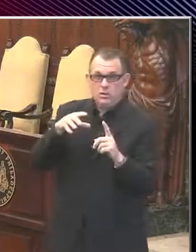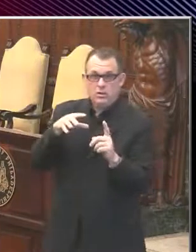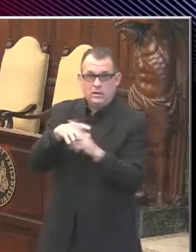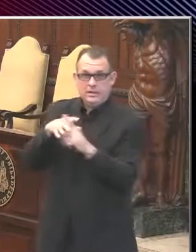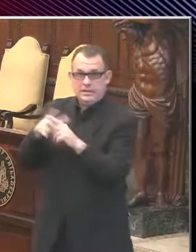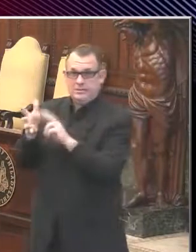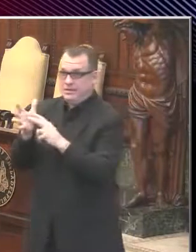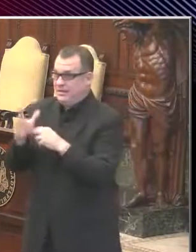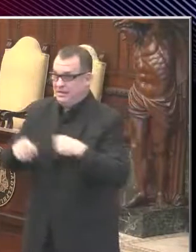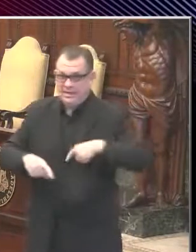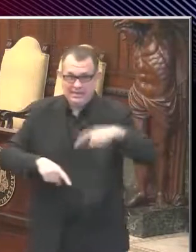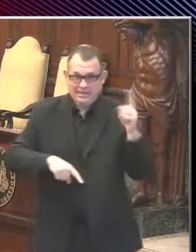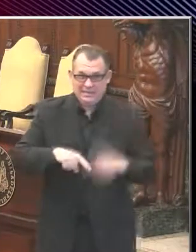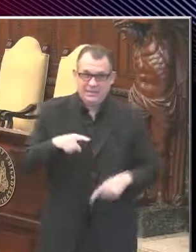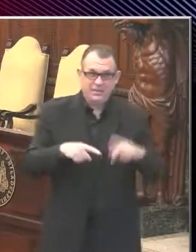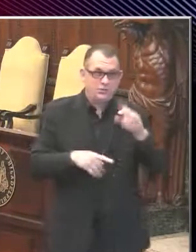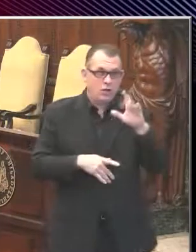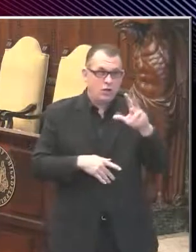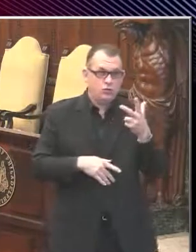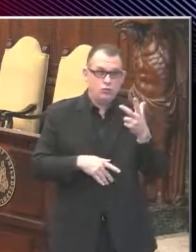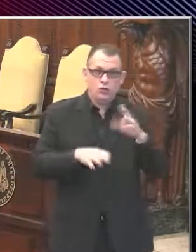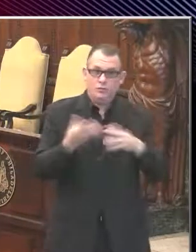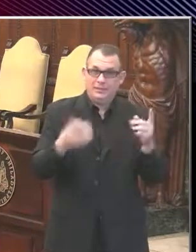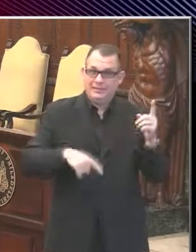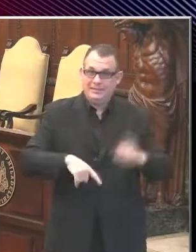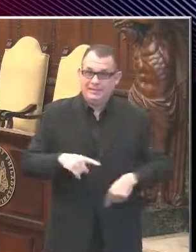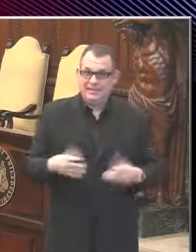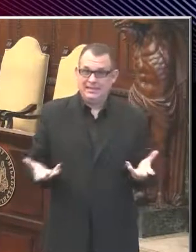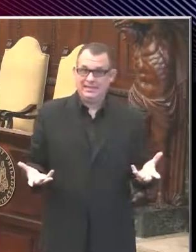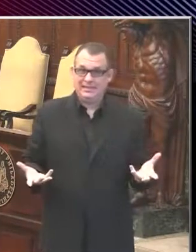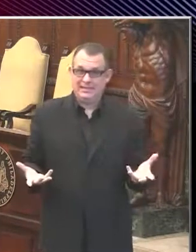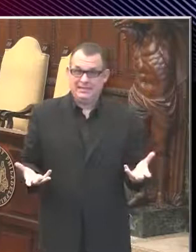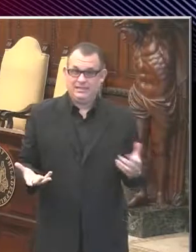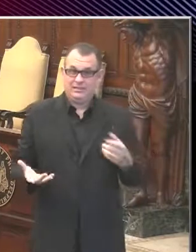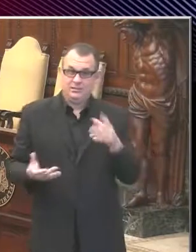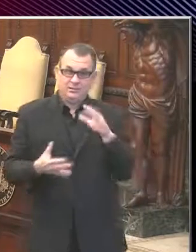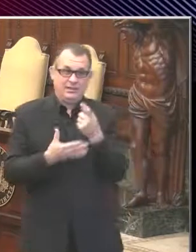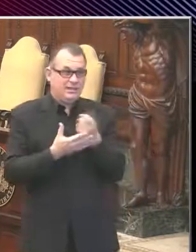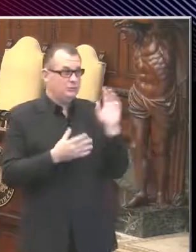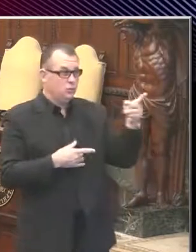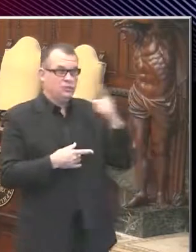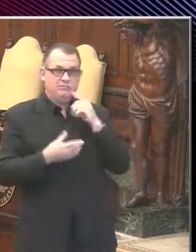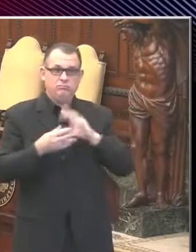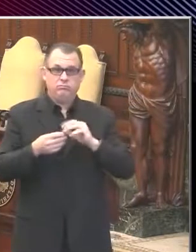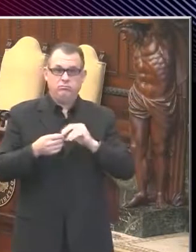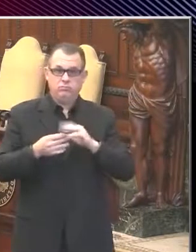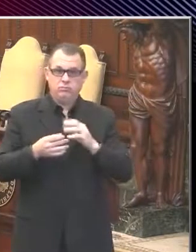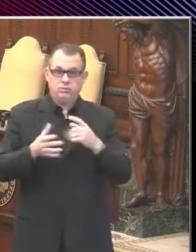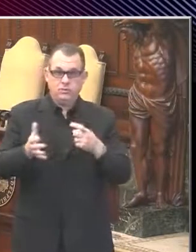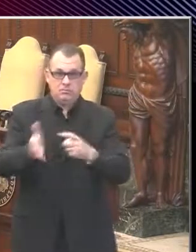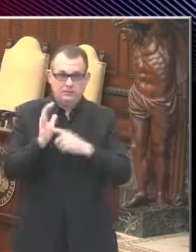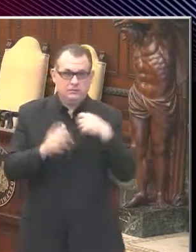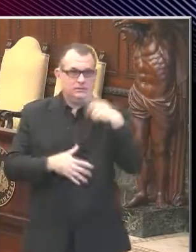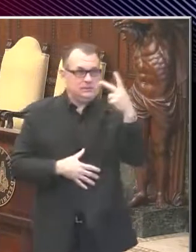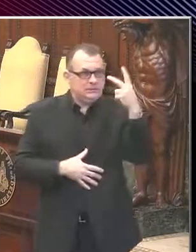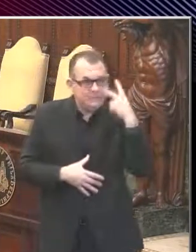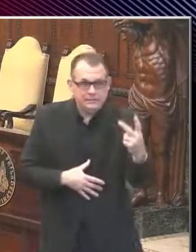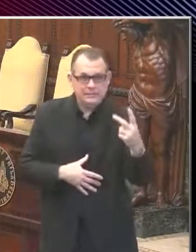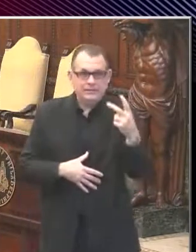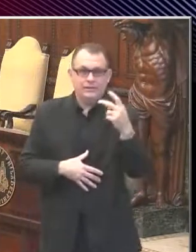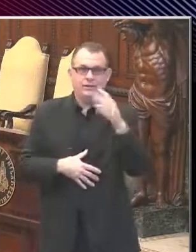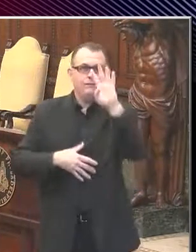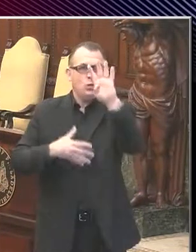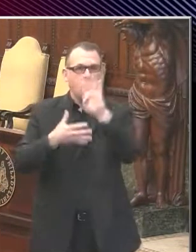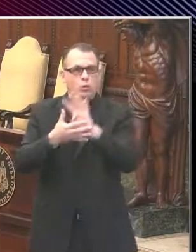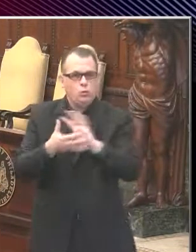phase by July 3rd. Because I think what you had said last week was we needed to see, I think it was four weeks of